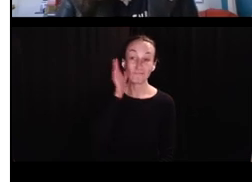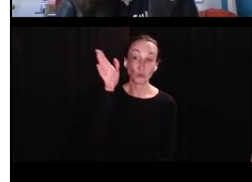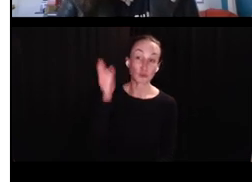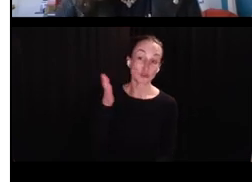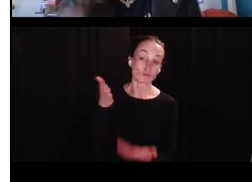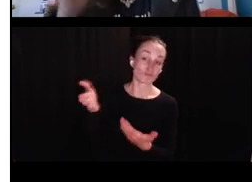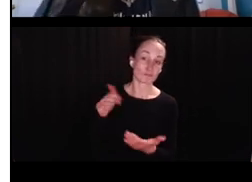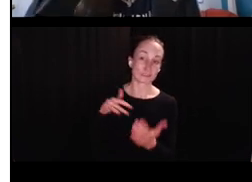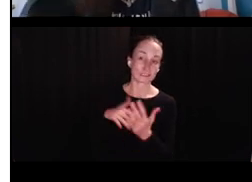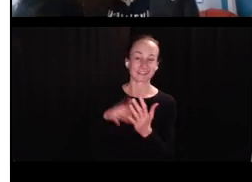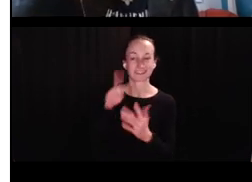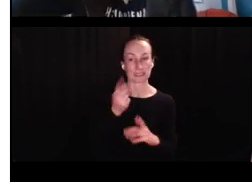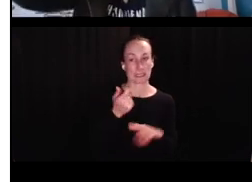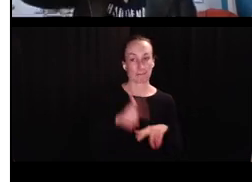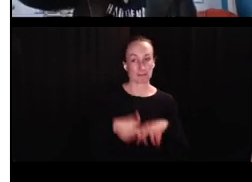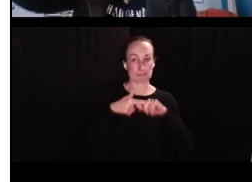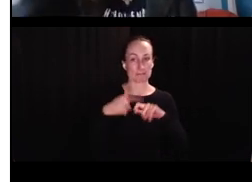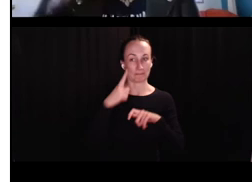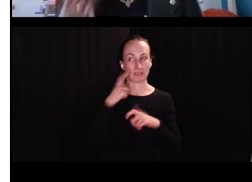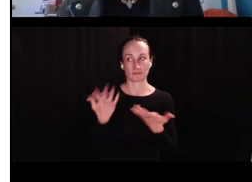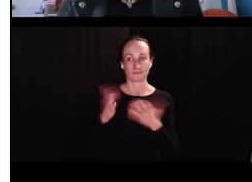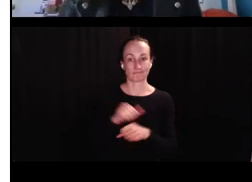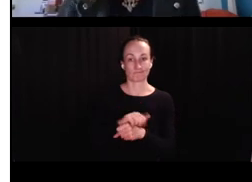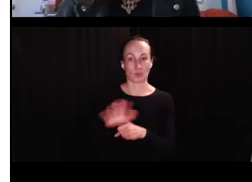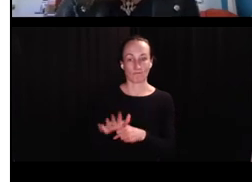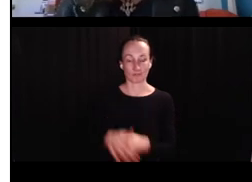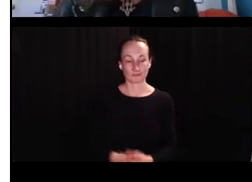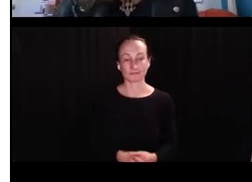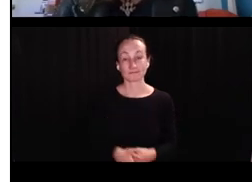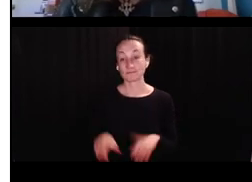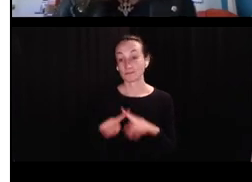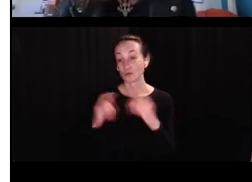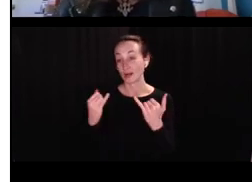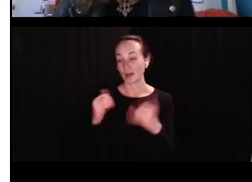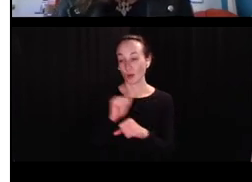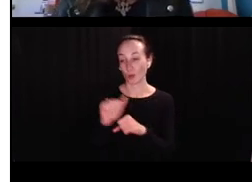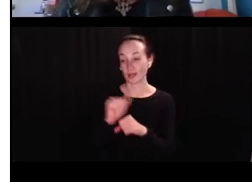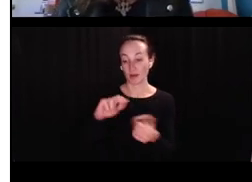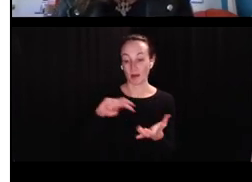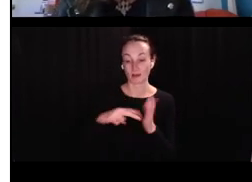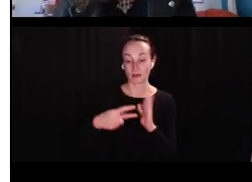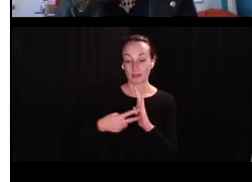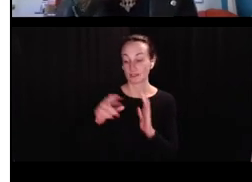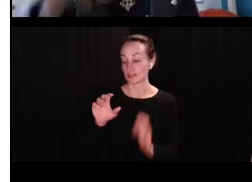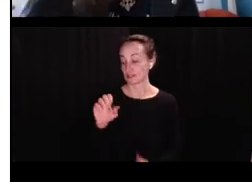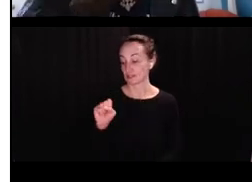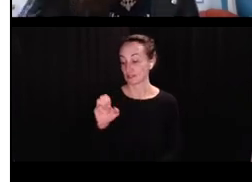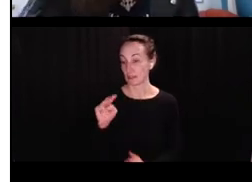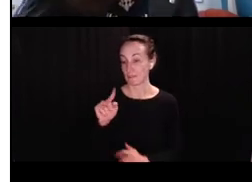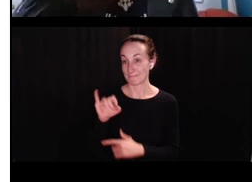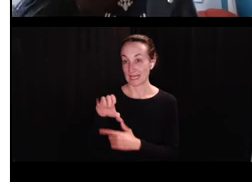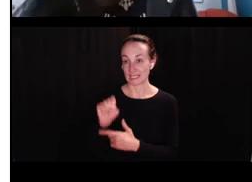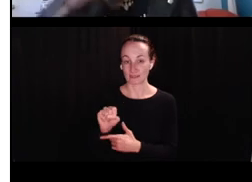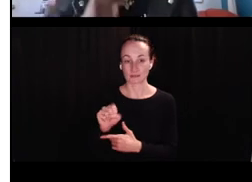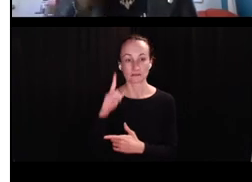So with future directions, um, this is something that got halted a little bit because of COVID. But, um, right now